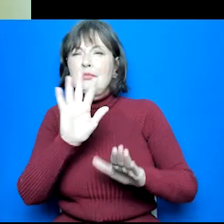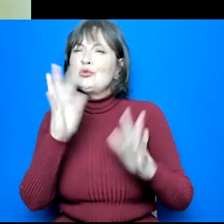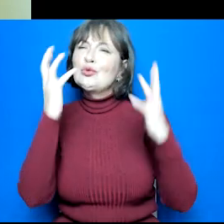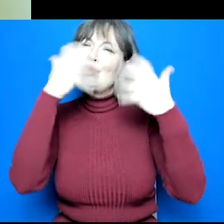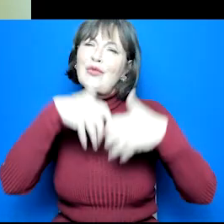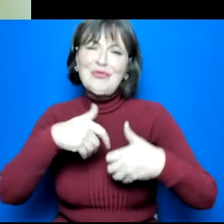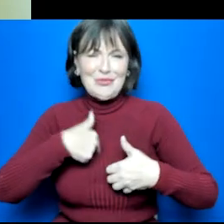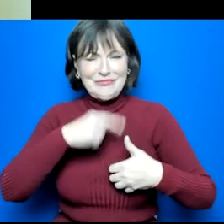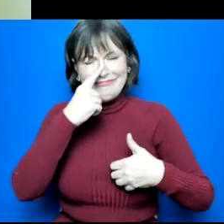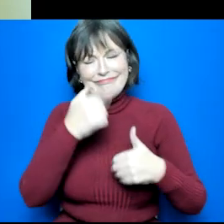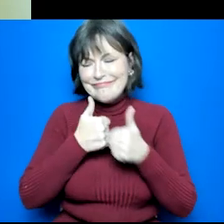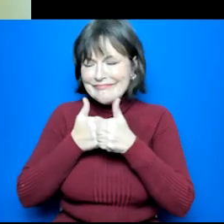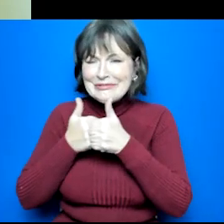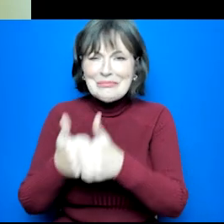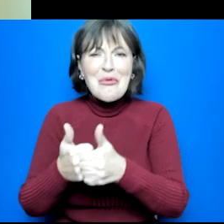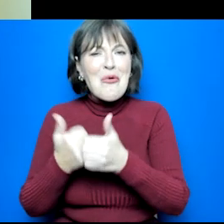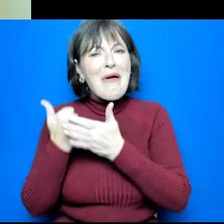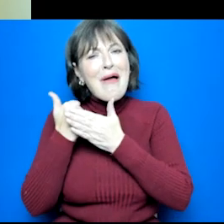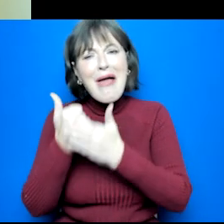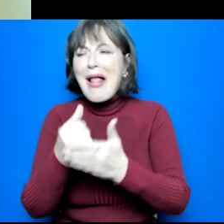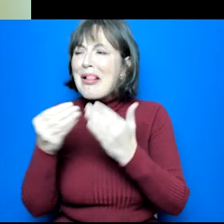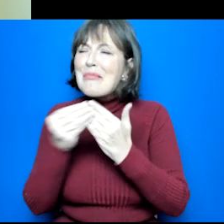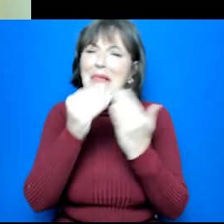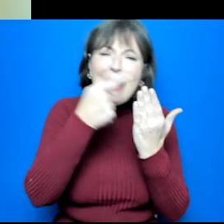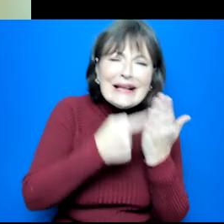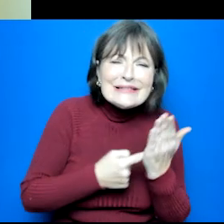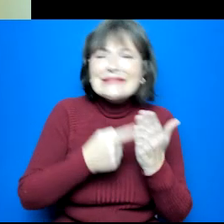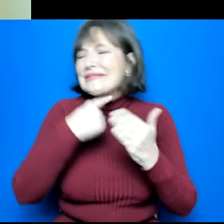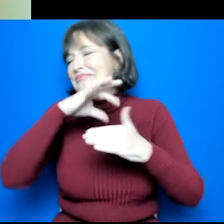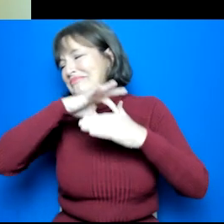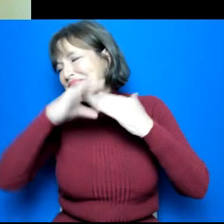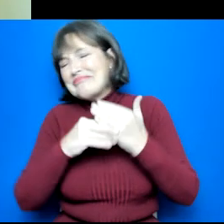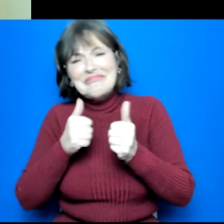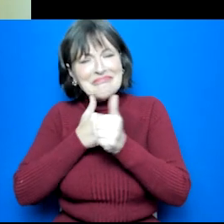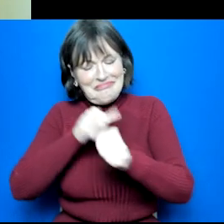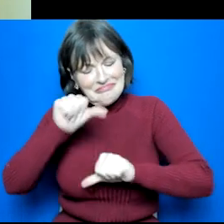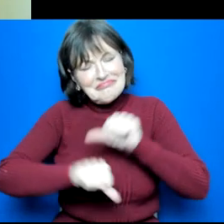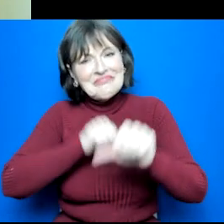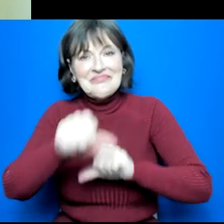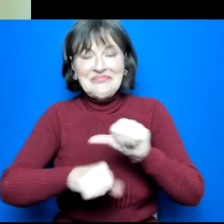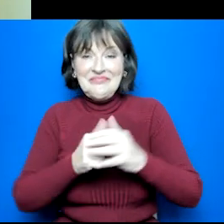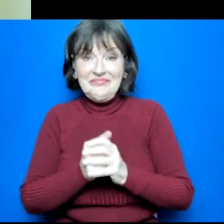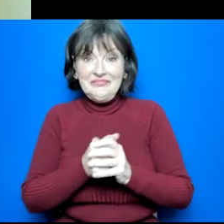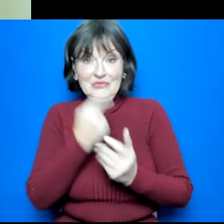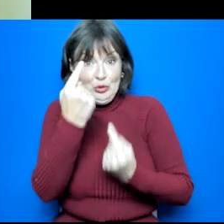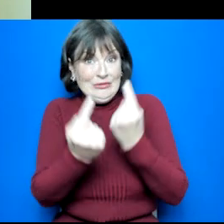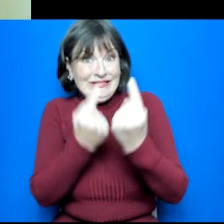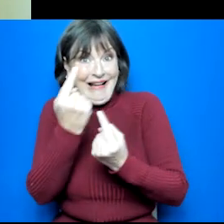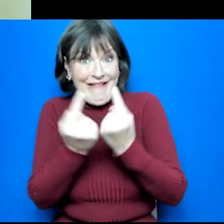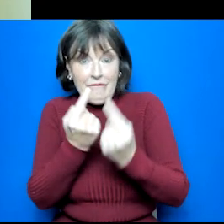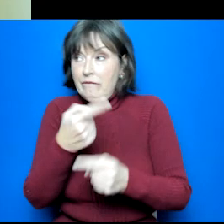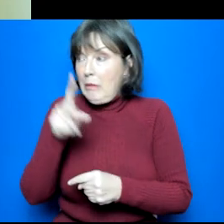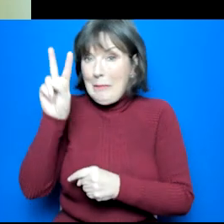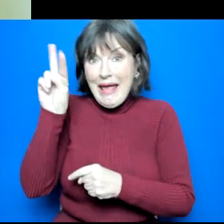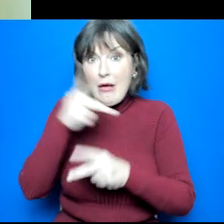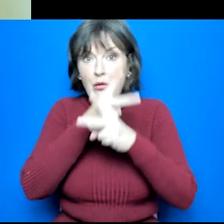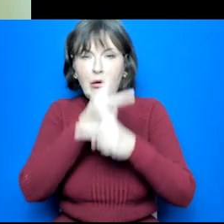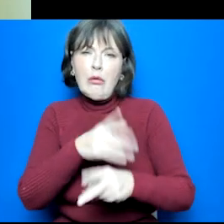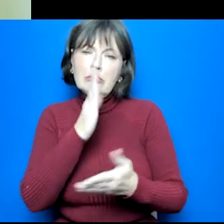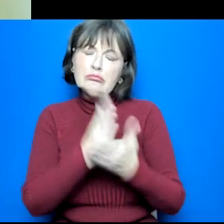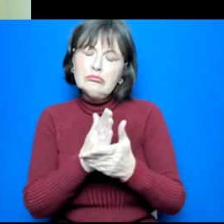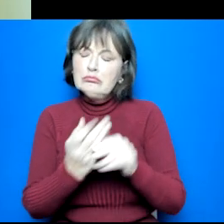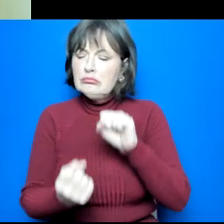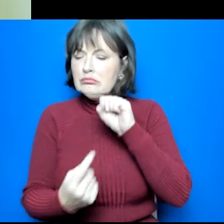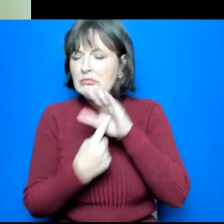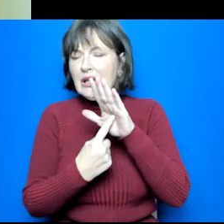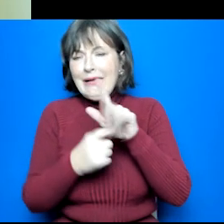help both of you with support, information, advice and guidance all along the way. As a parent and carer of a young person, you are the key influencer in their